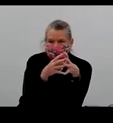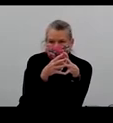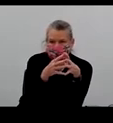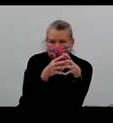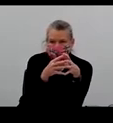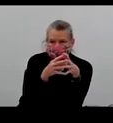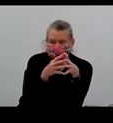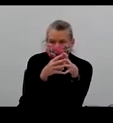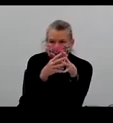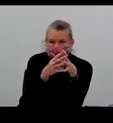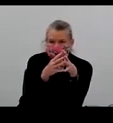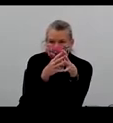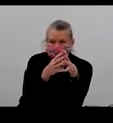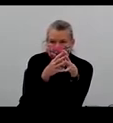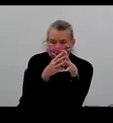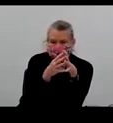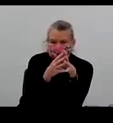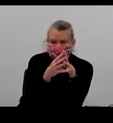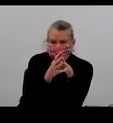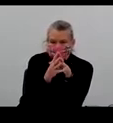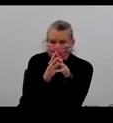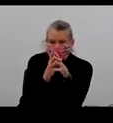we know that with, what,